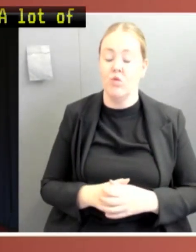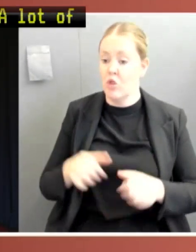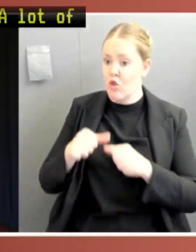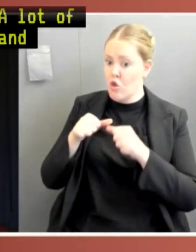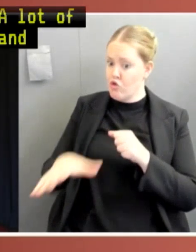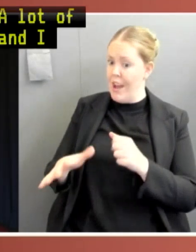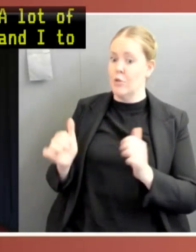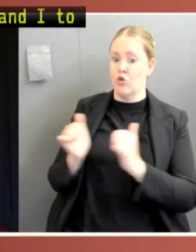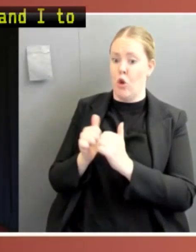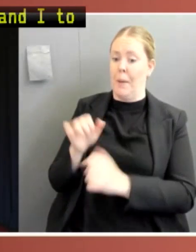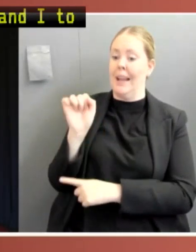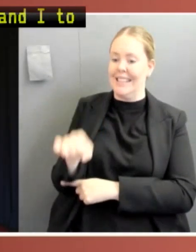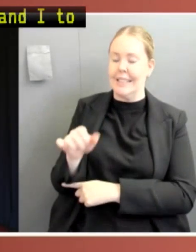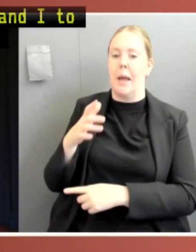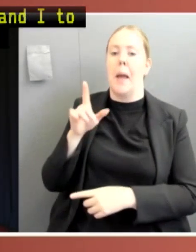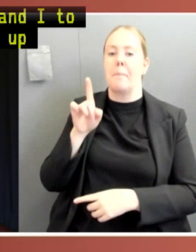conclusions and recommendations for these things.